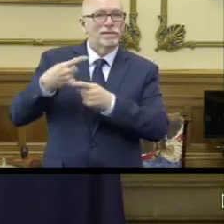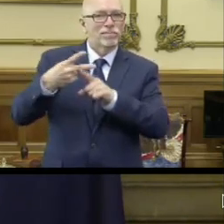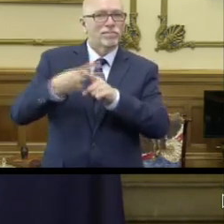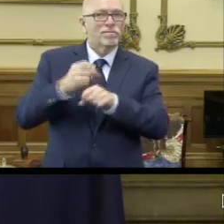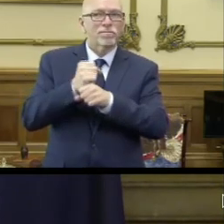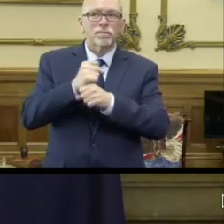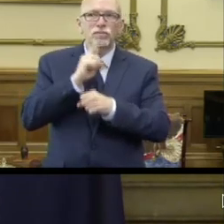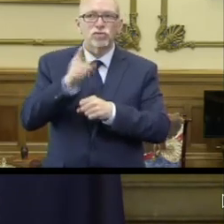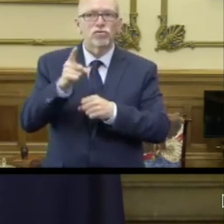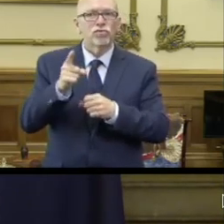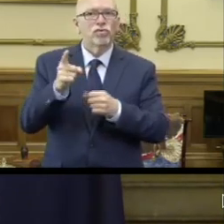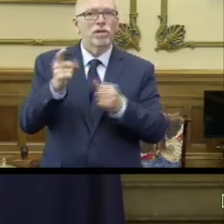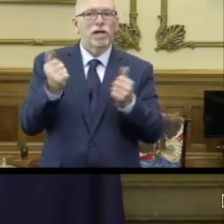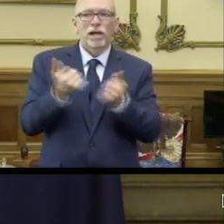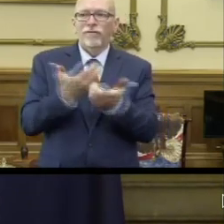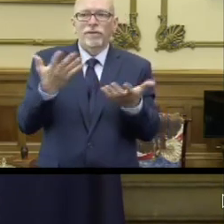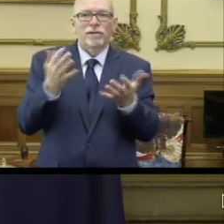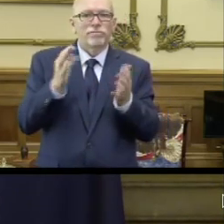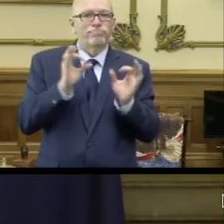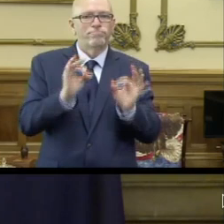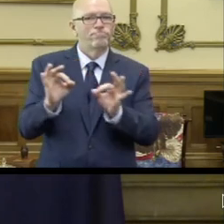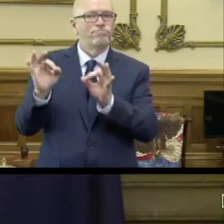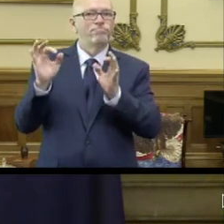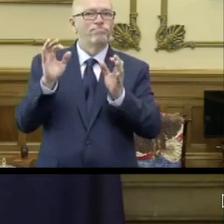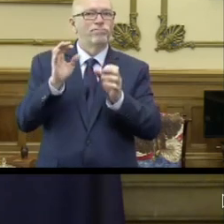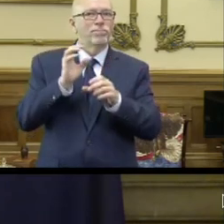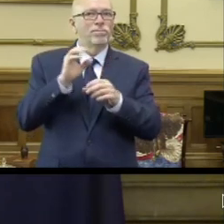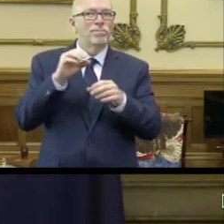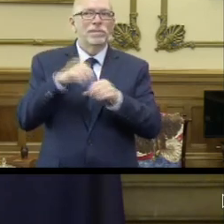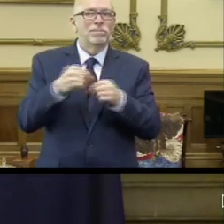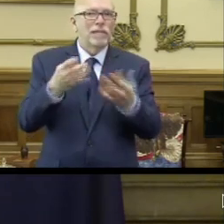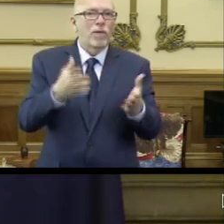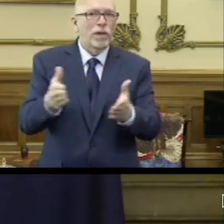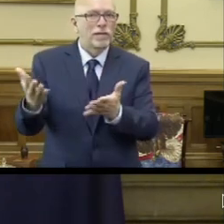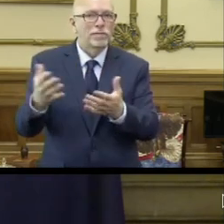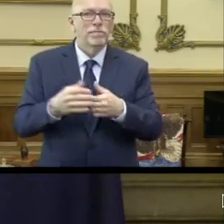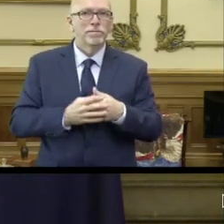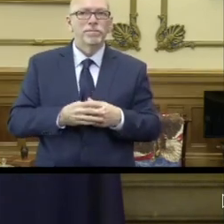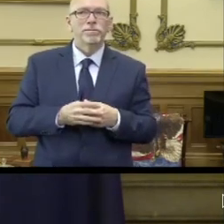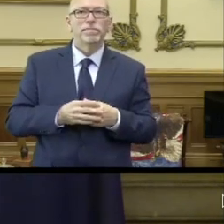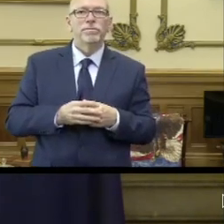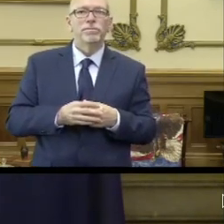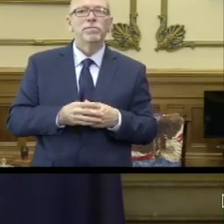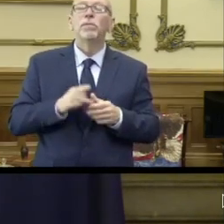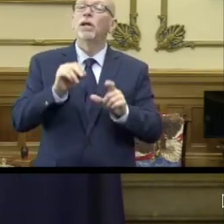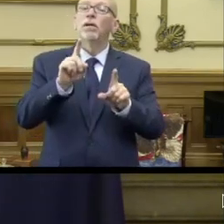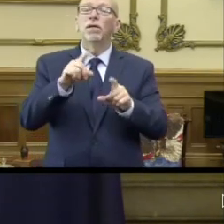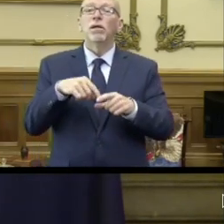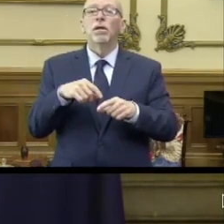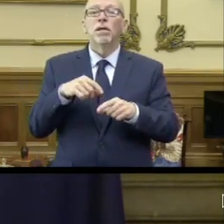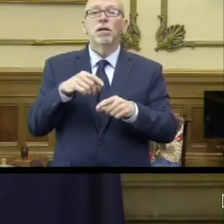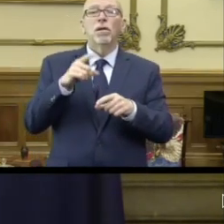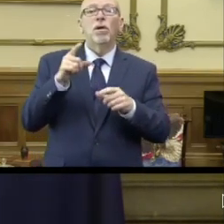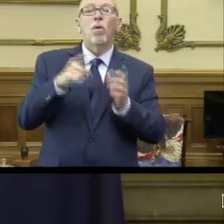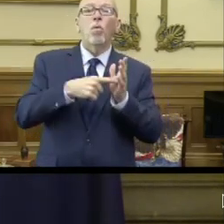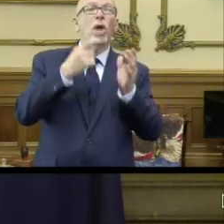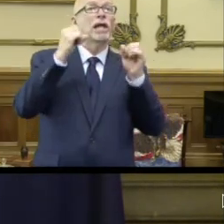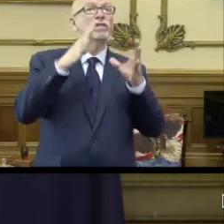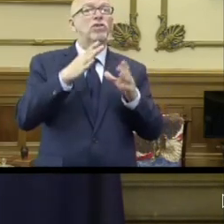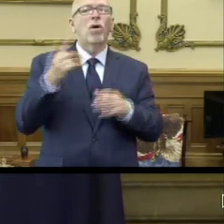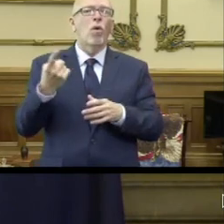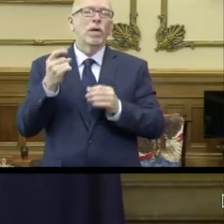make sure ends meet in more ways than one. And oh, by the way, once a teacher, always a teacher,